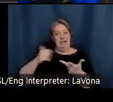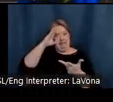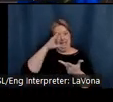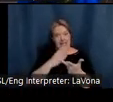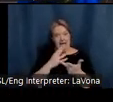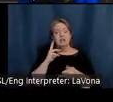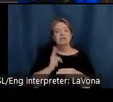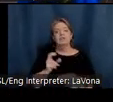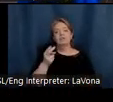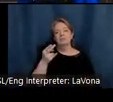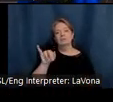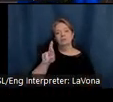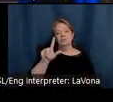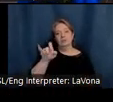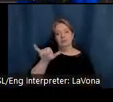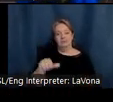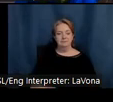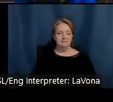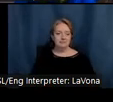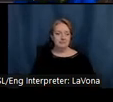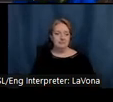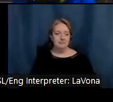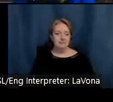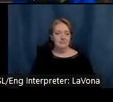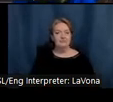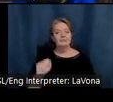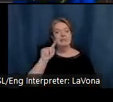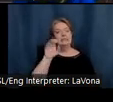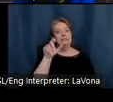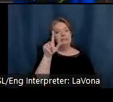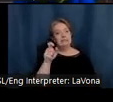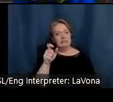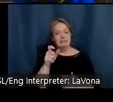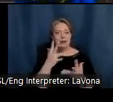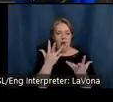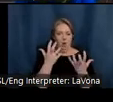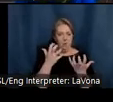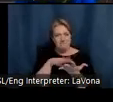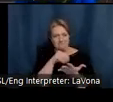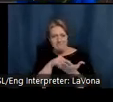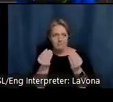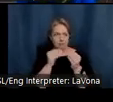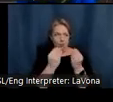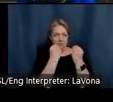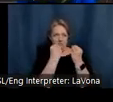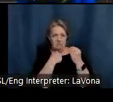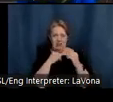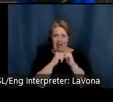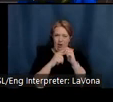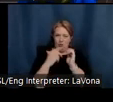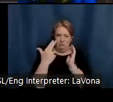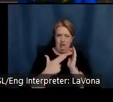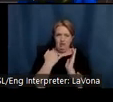Hoping to gain some instruction, Steele spent some time in Chicago. His painting, A